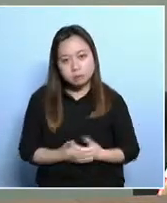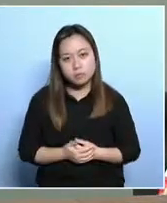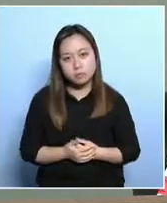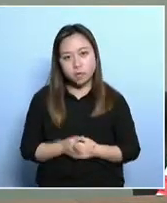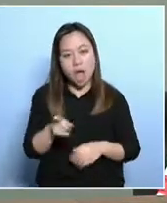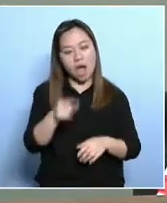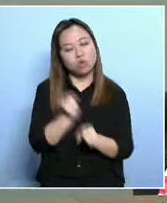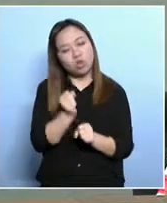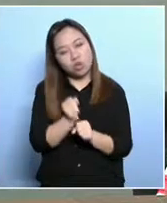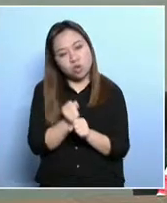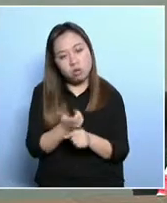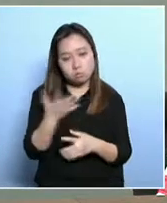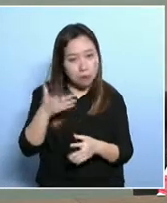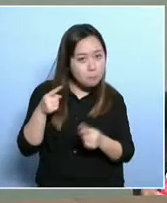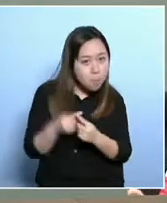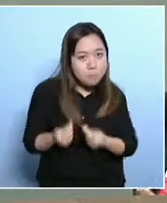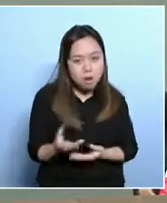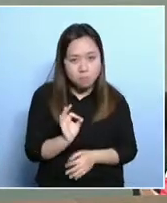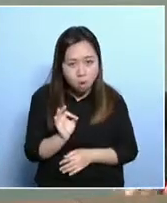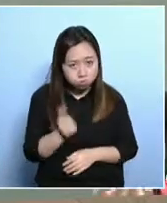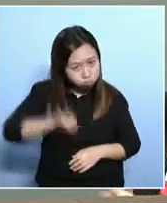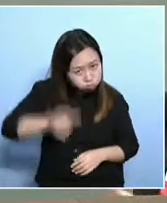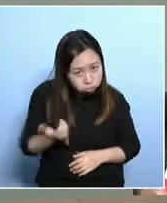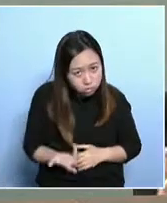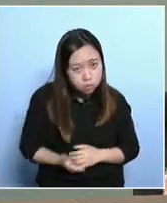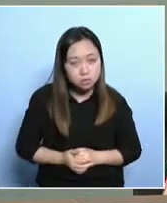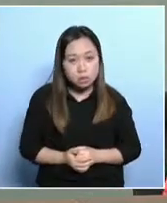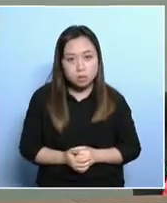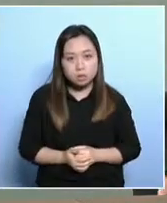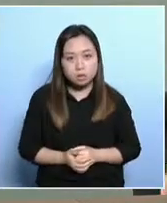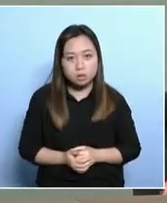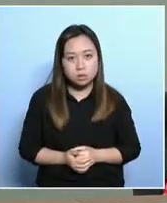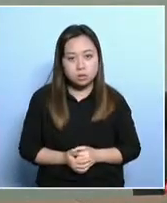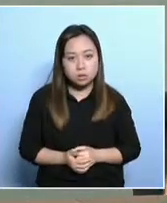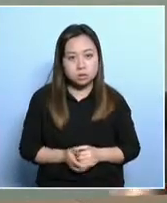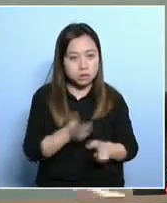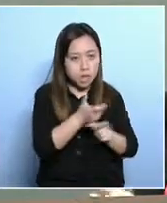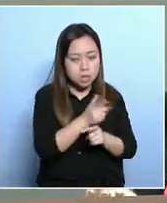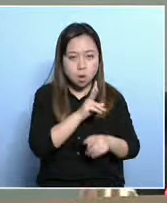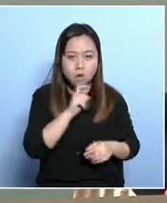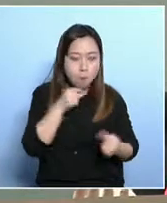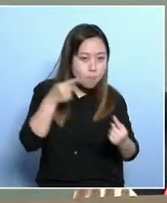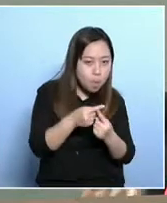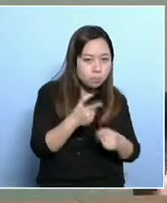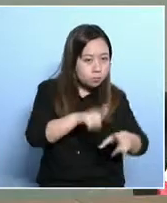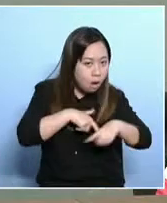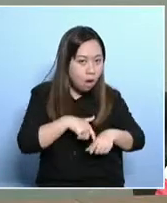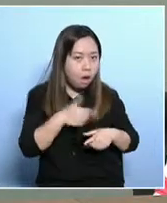have children. Now, if you don't supply an objective, how can you